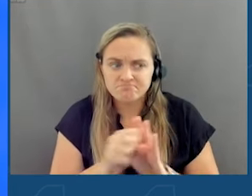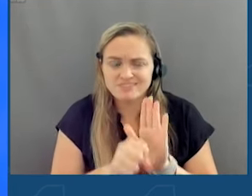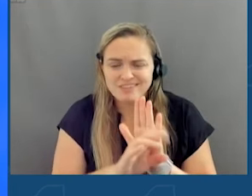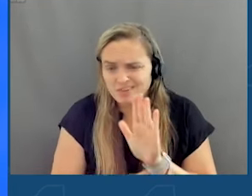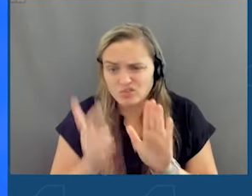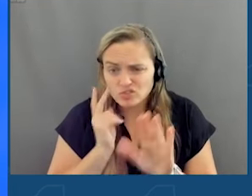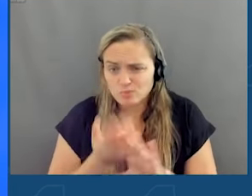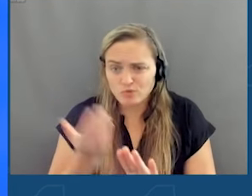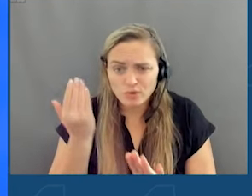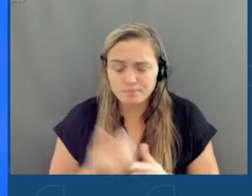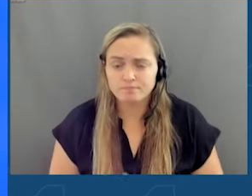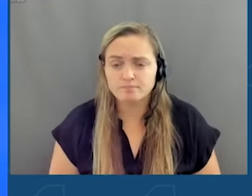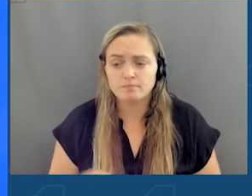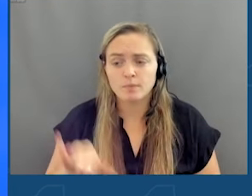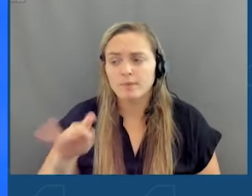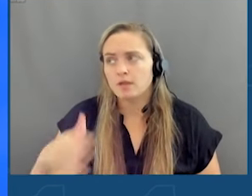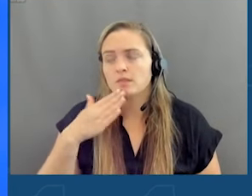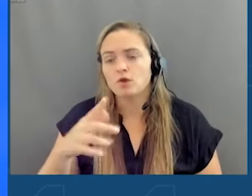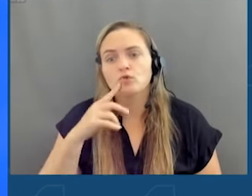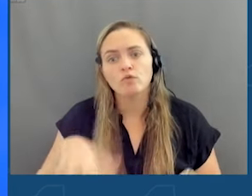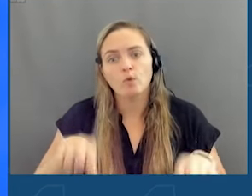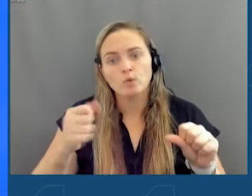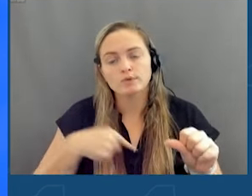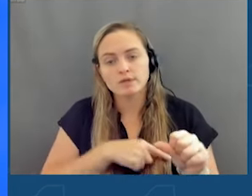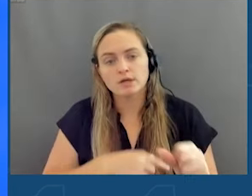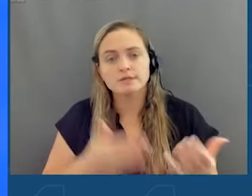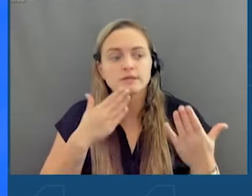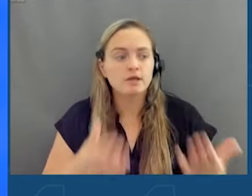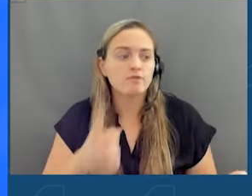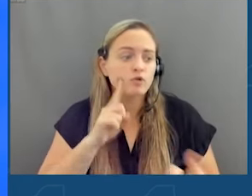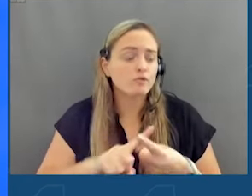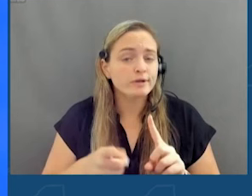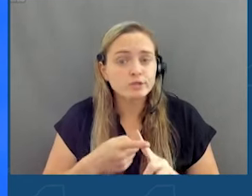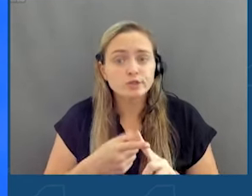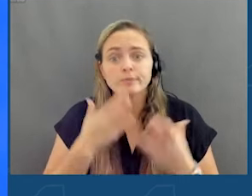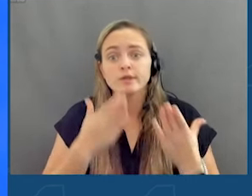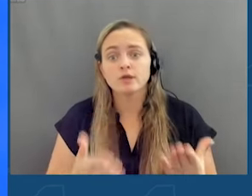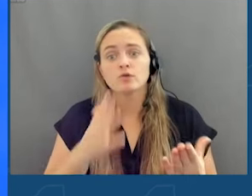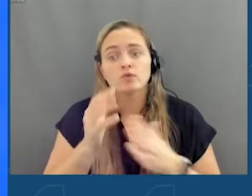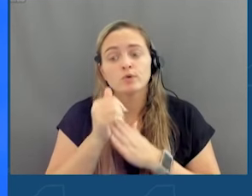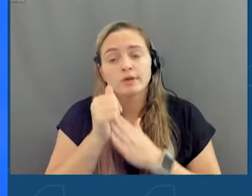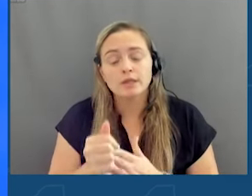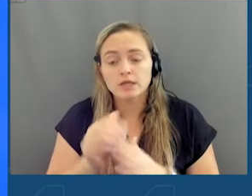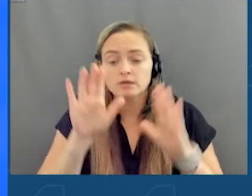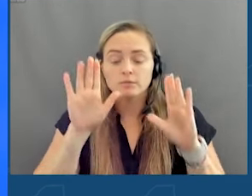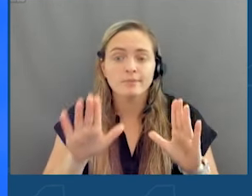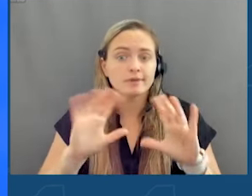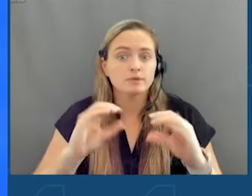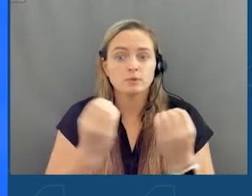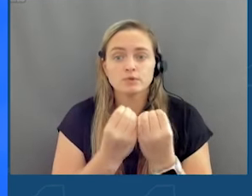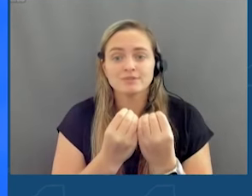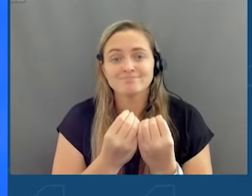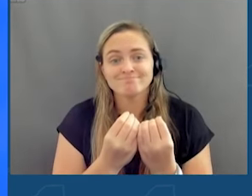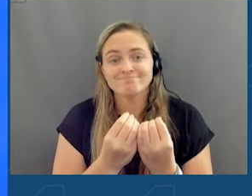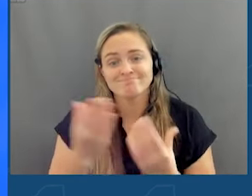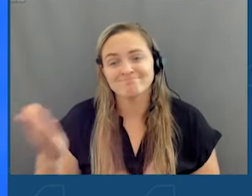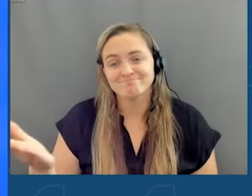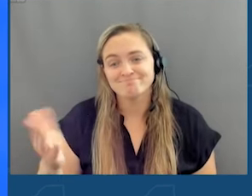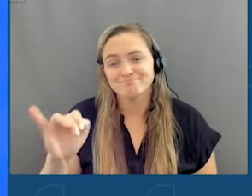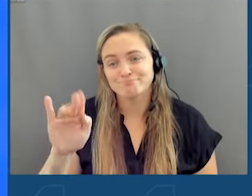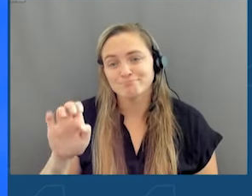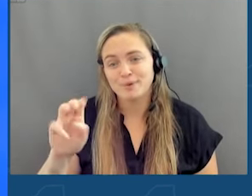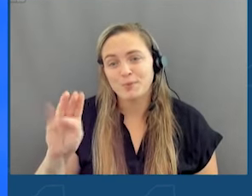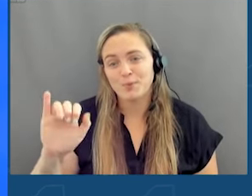before. Mike, thank you for hosting us. Thank you for your friendship, and thank you for leading this extraordinary organization. Ladies and gentlemen, Mike Mulgrew.